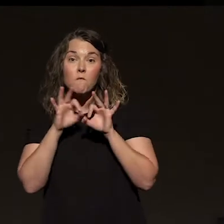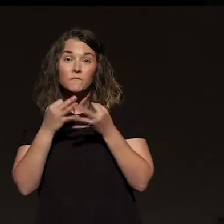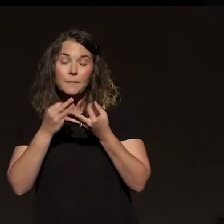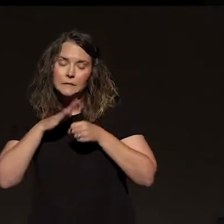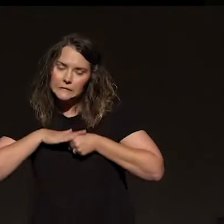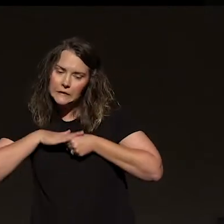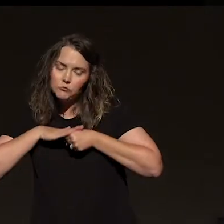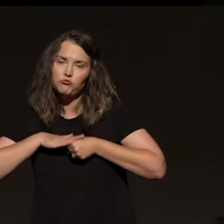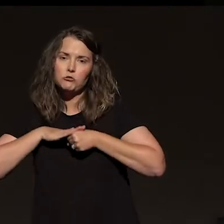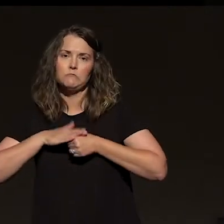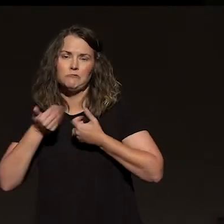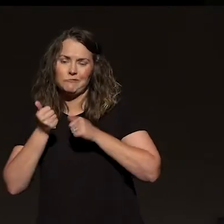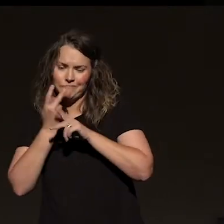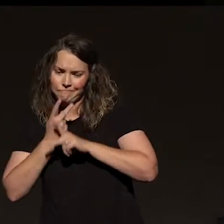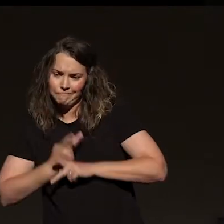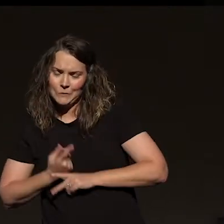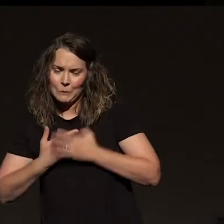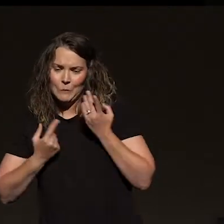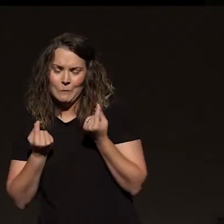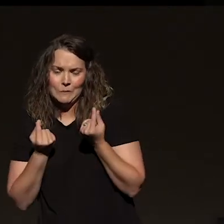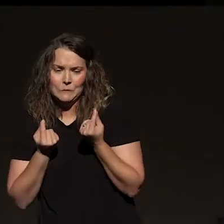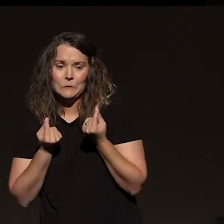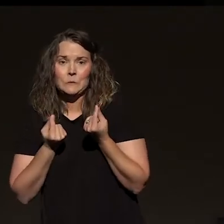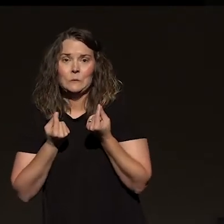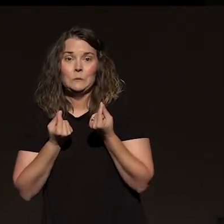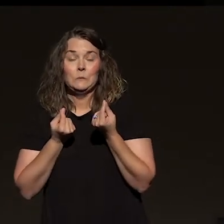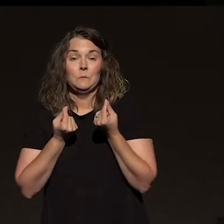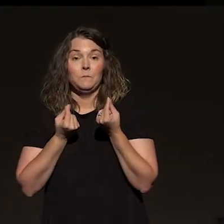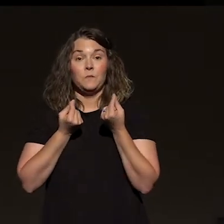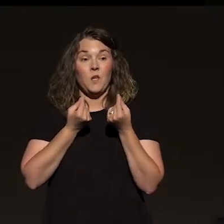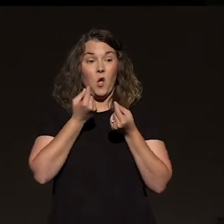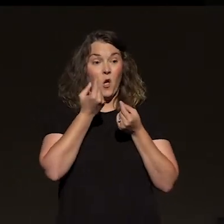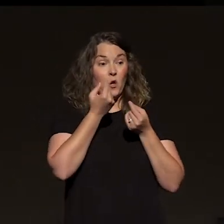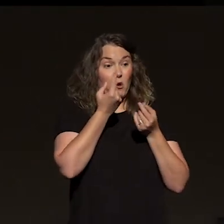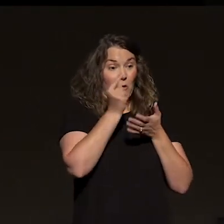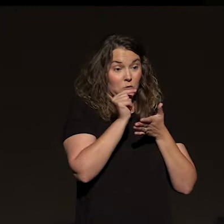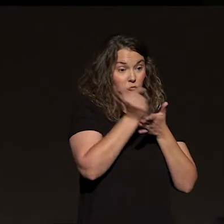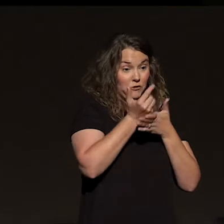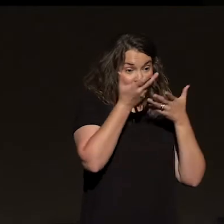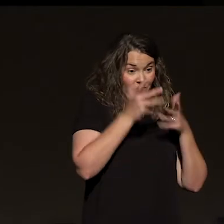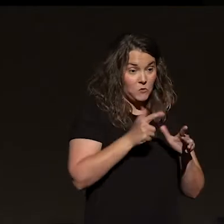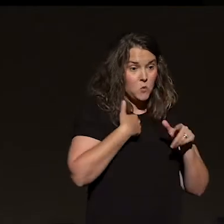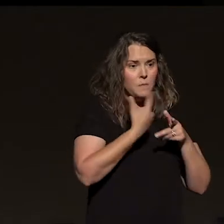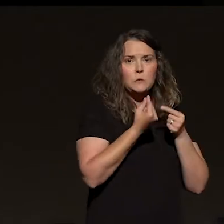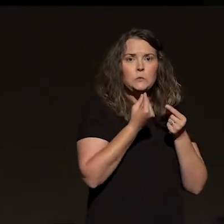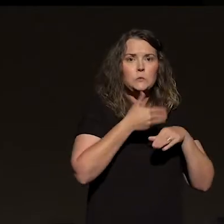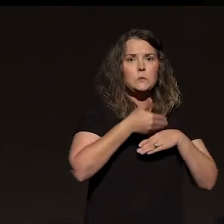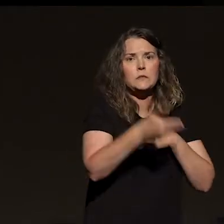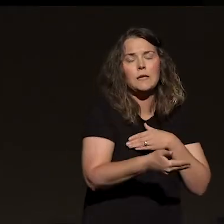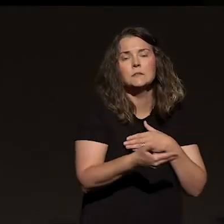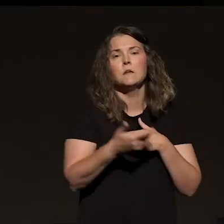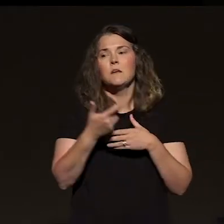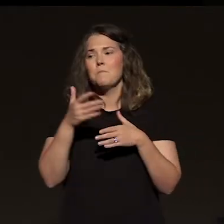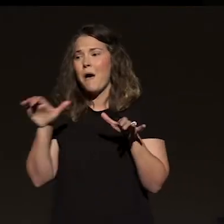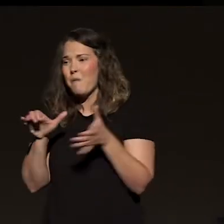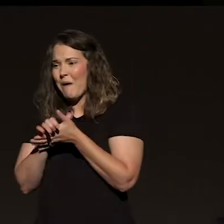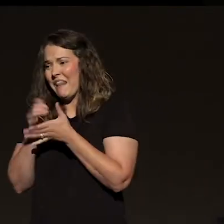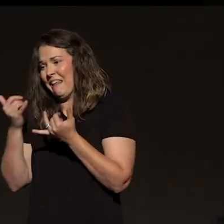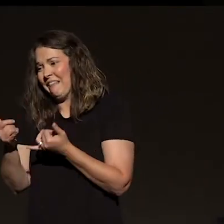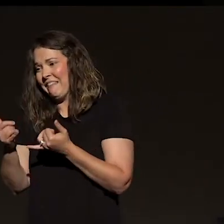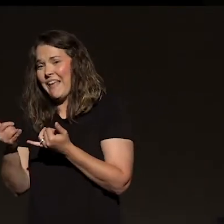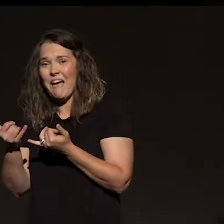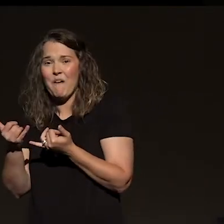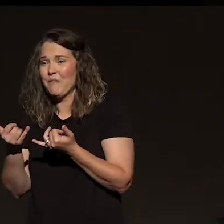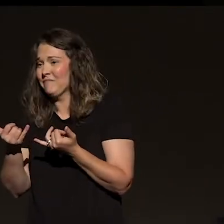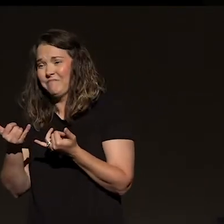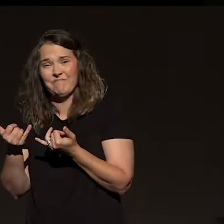or you're trying to figure out what you're going to do after graduation. You're trying to figure out what you're going to do about your wedding now that it